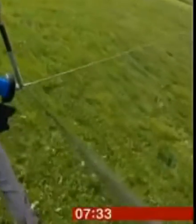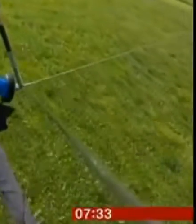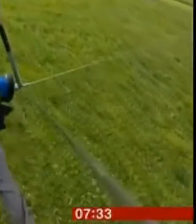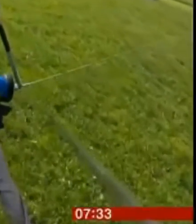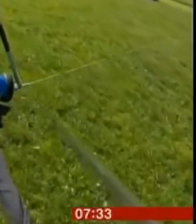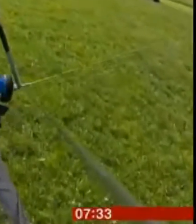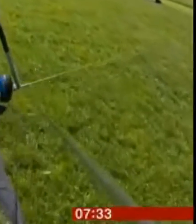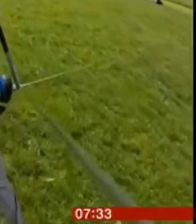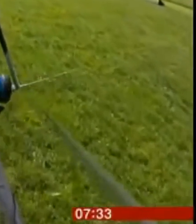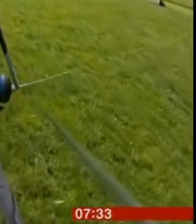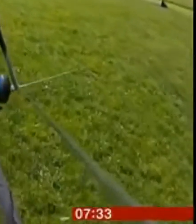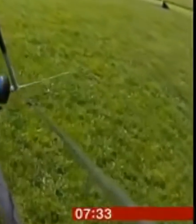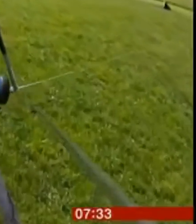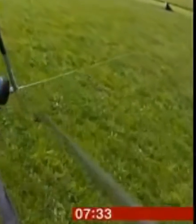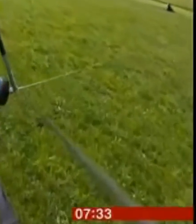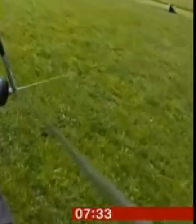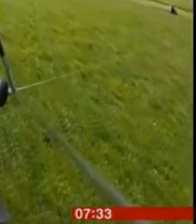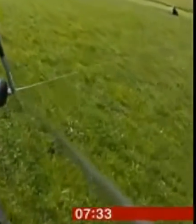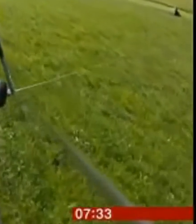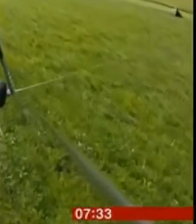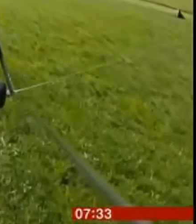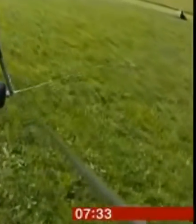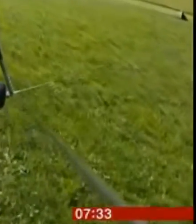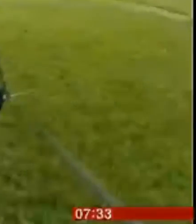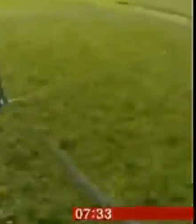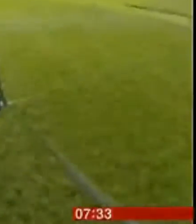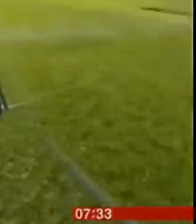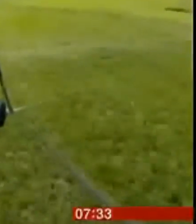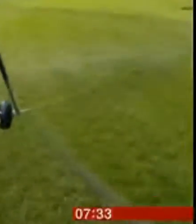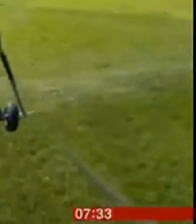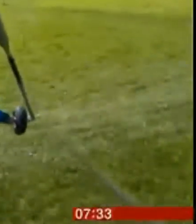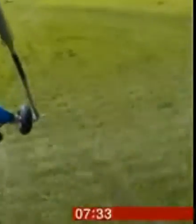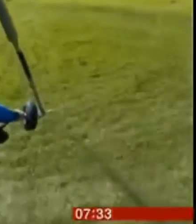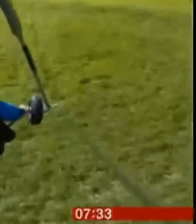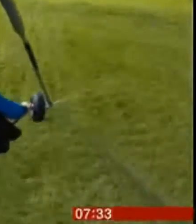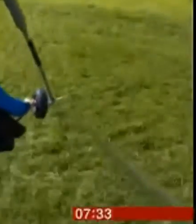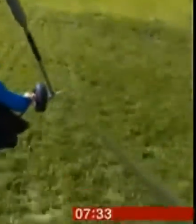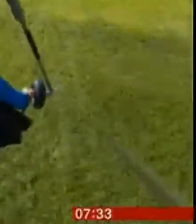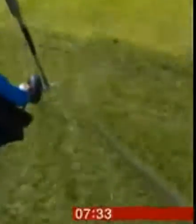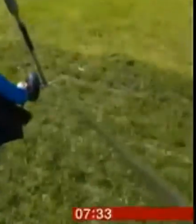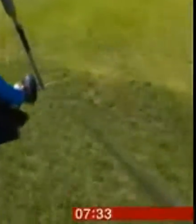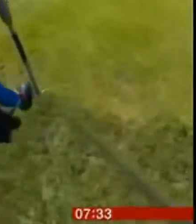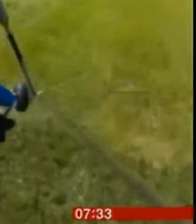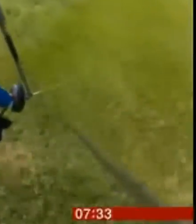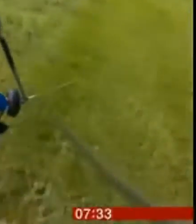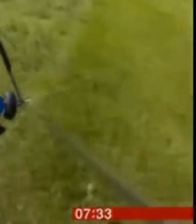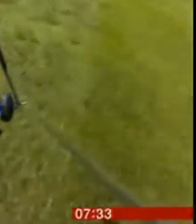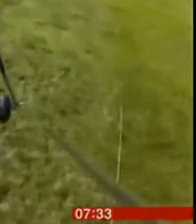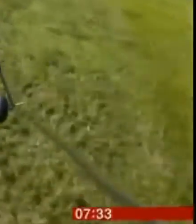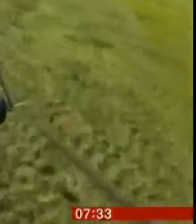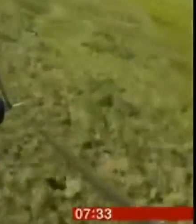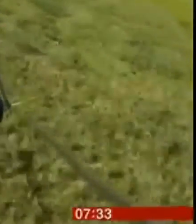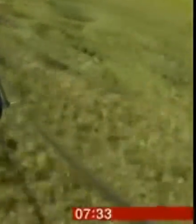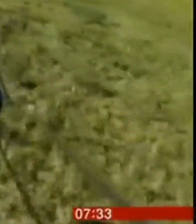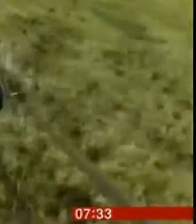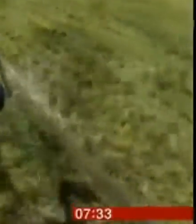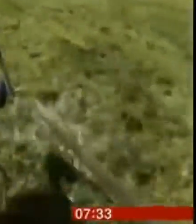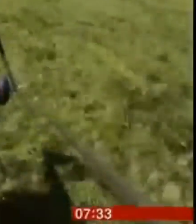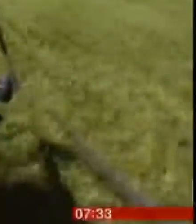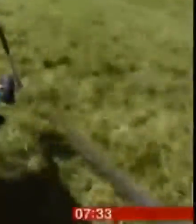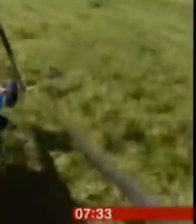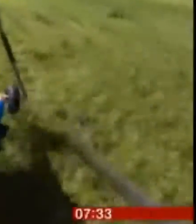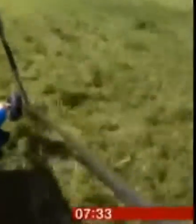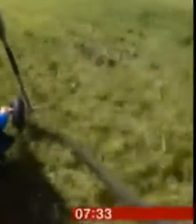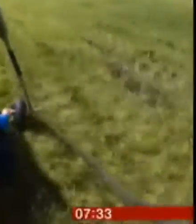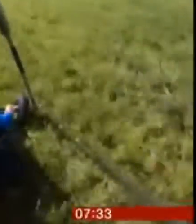safely to a landing. There you go. And there you go, you see it sort of drops down to the ground doesn't it as they get closer. But that's the speed